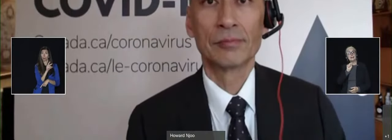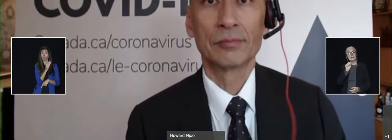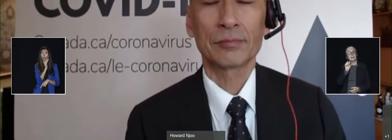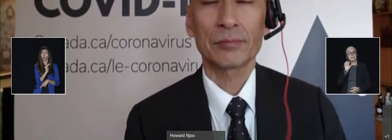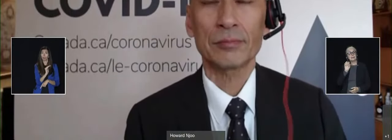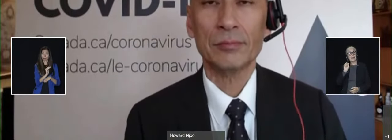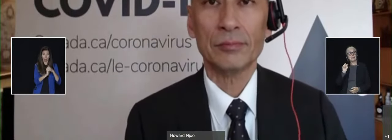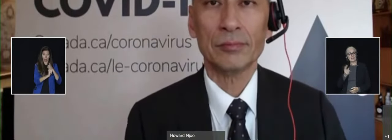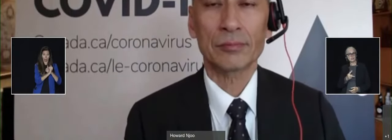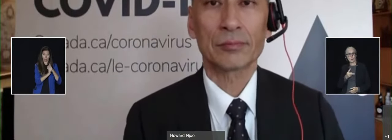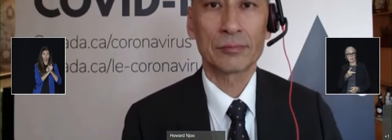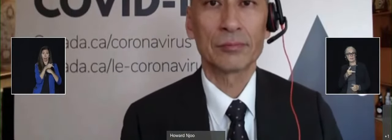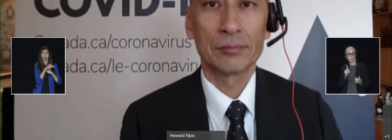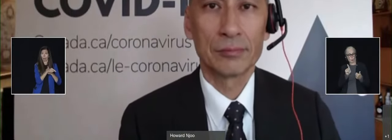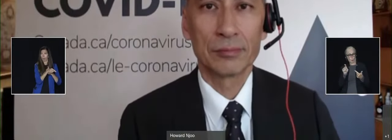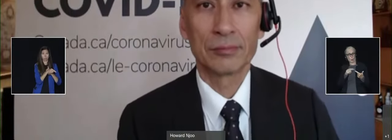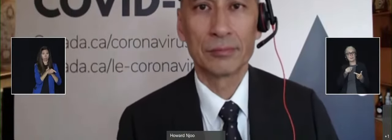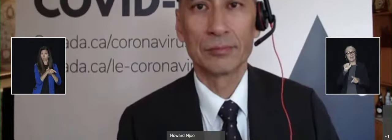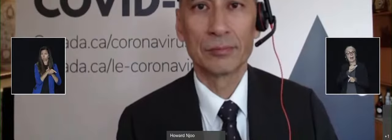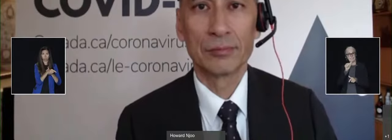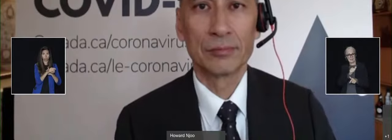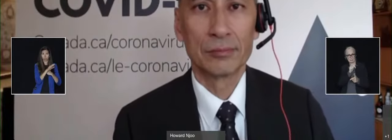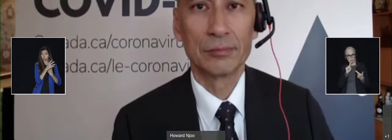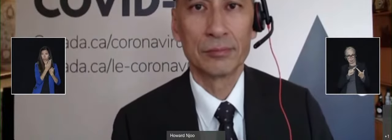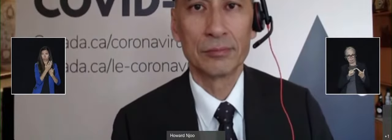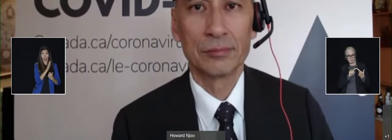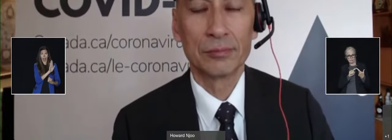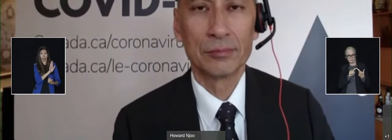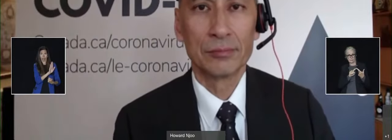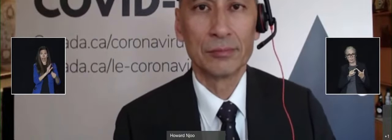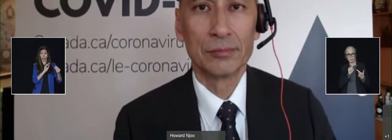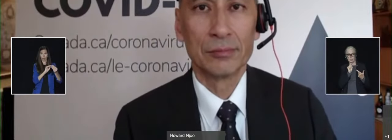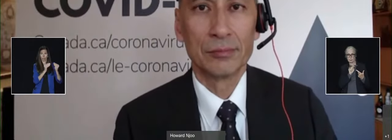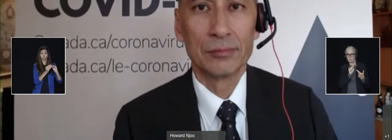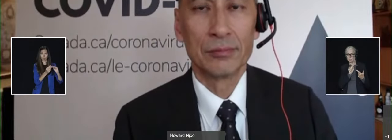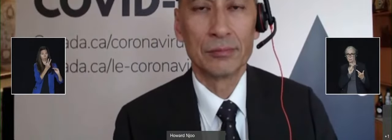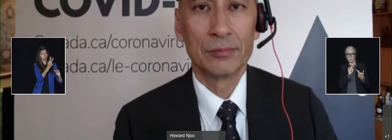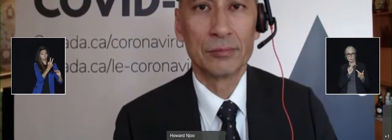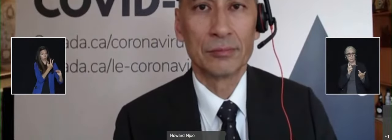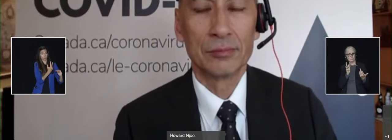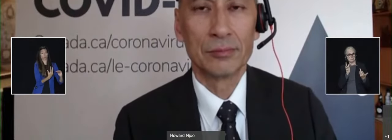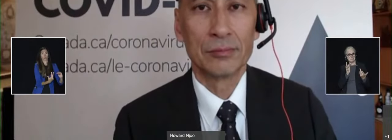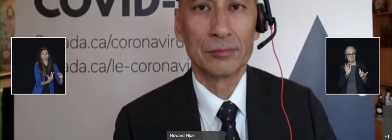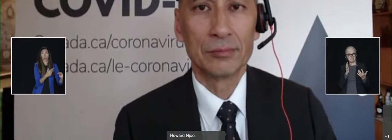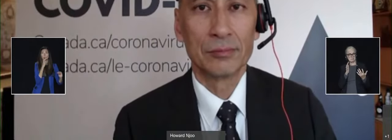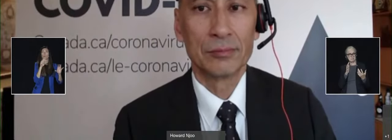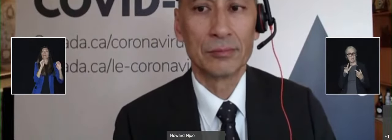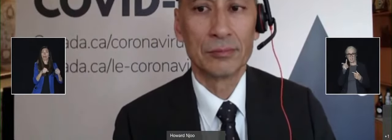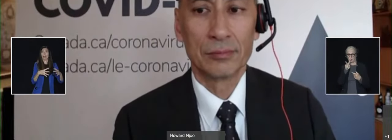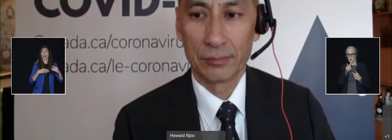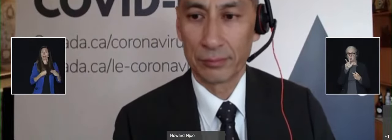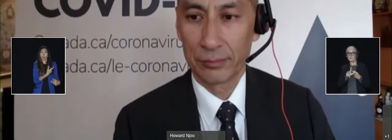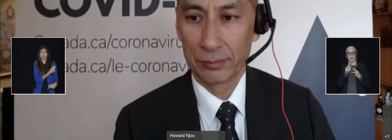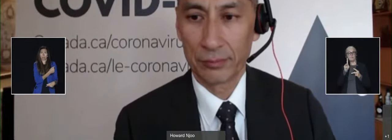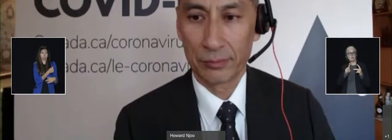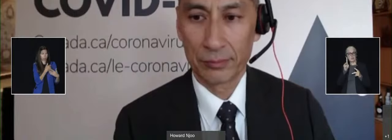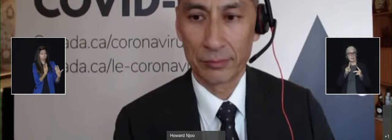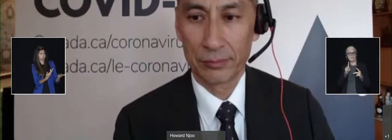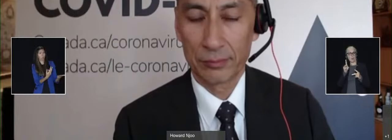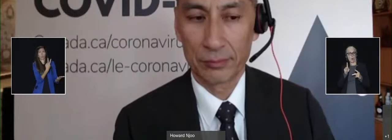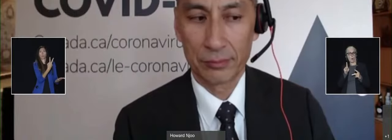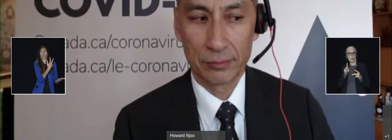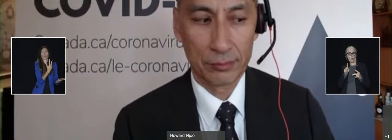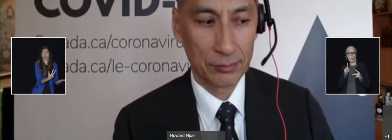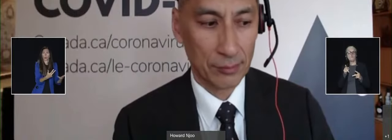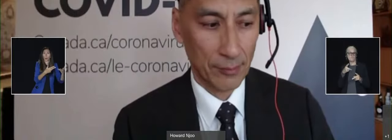vaccinated, you know, there are just two-thirds fully vaccinated of the eligible population. I mean, what else is it going to take